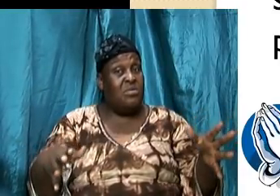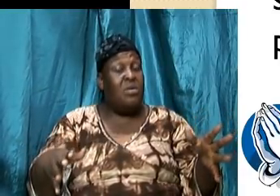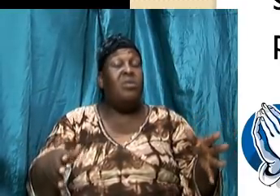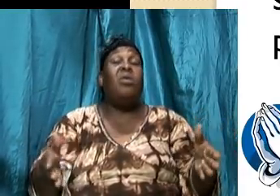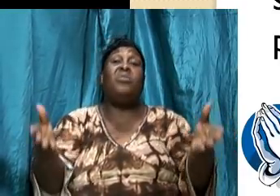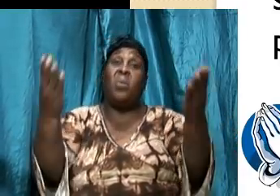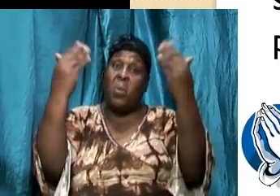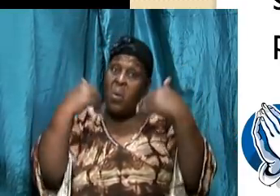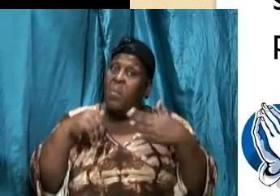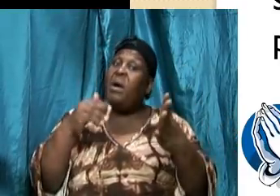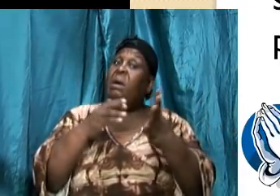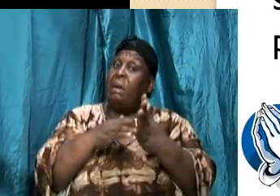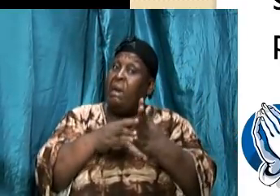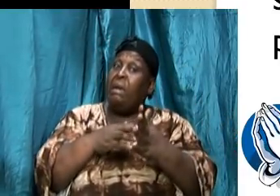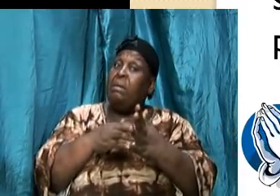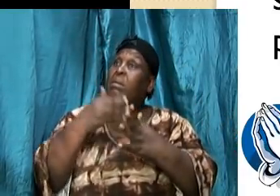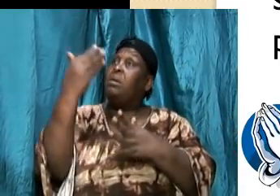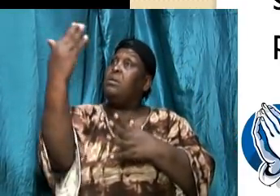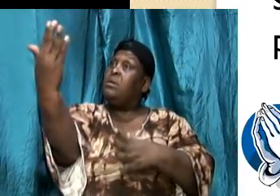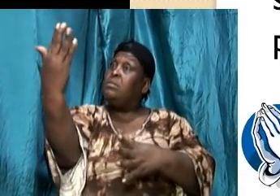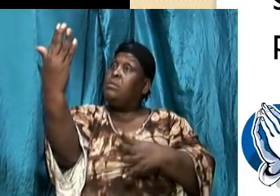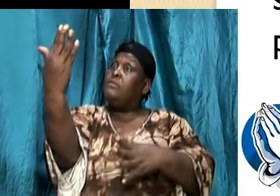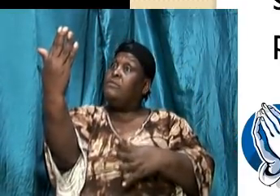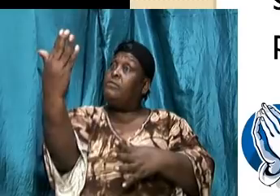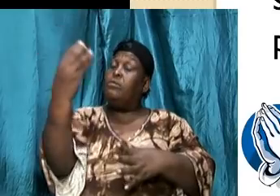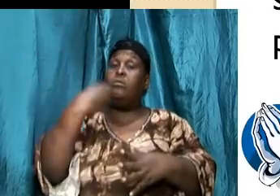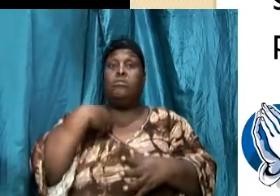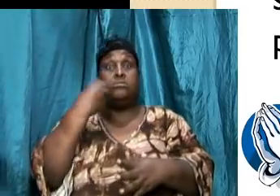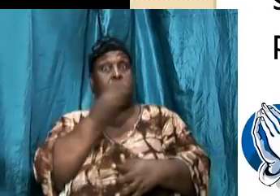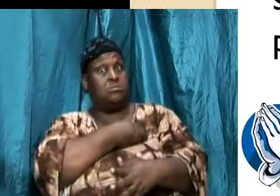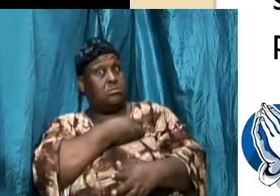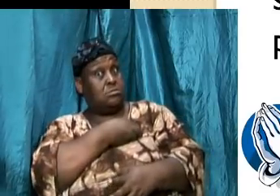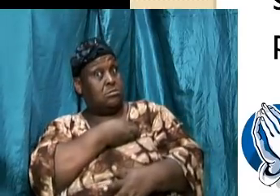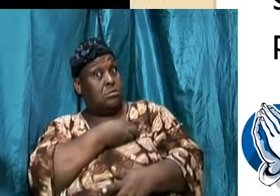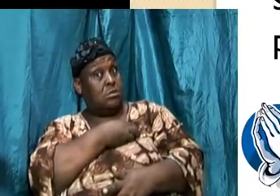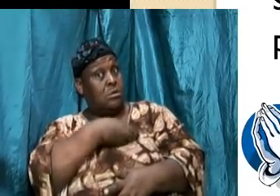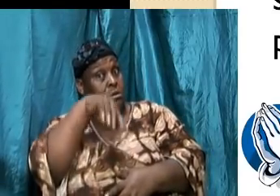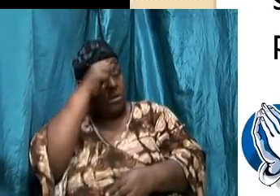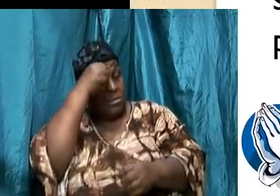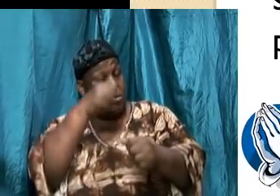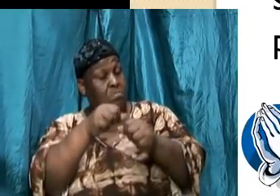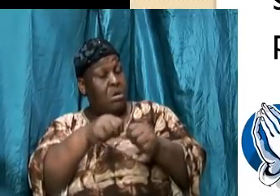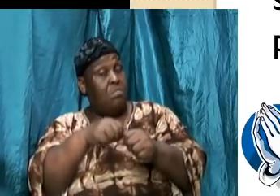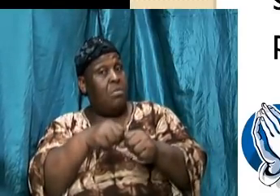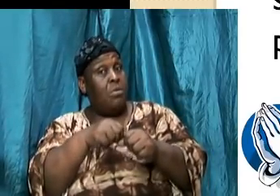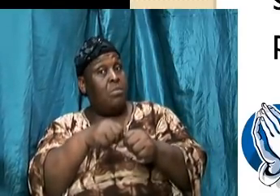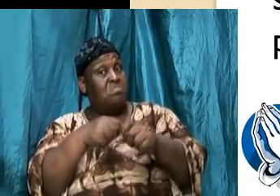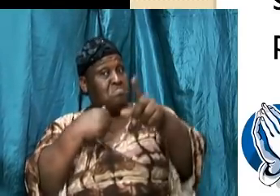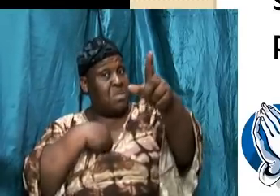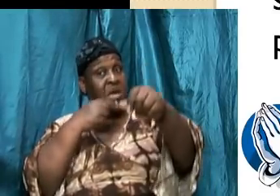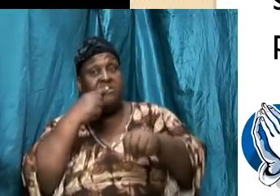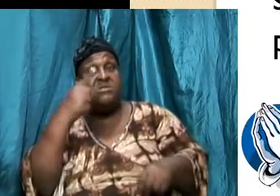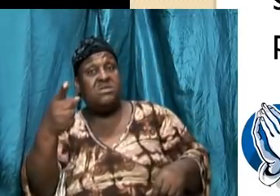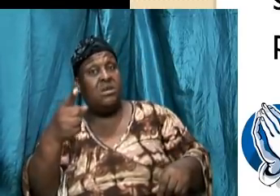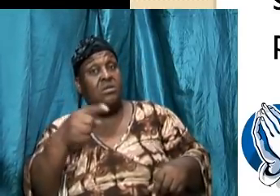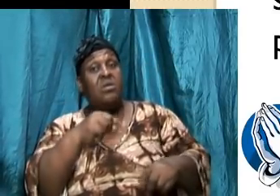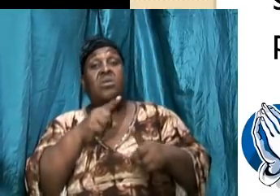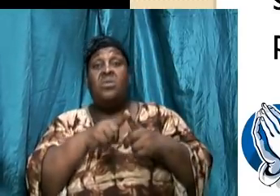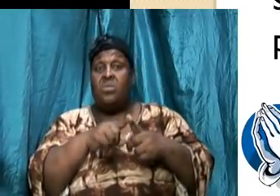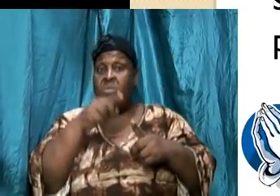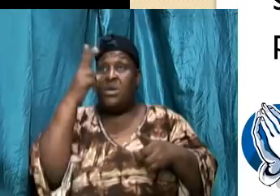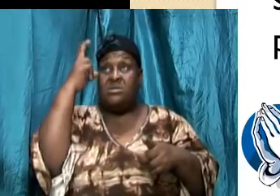going to come right back before us because guess what is that remember what I said in the saying when Satan